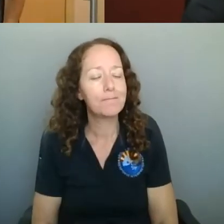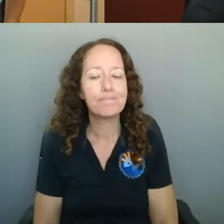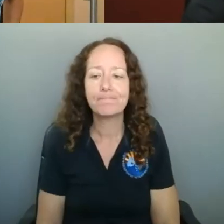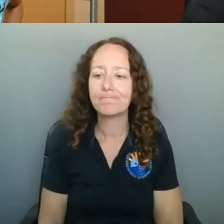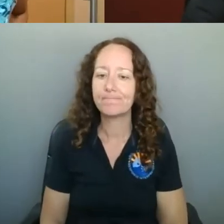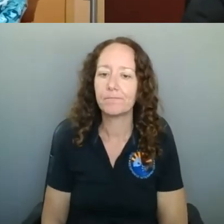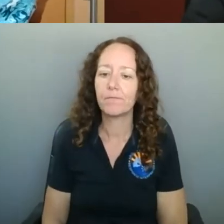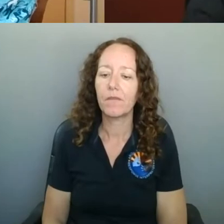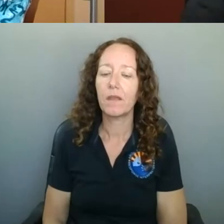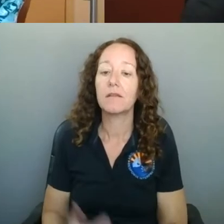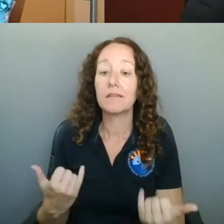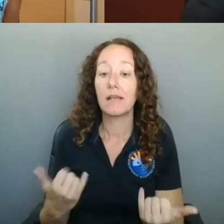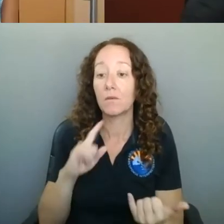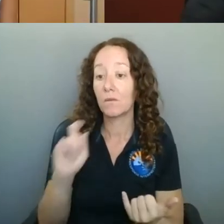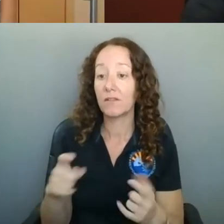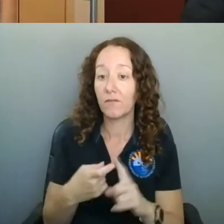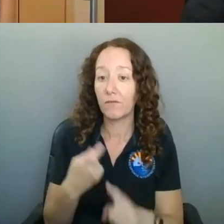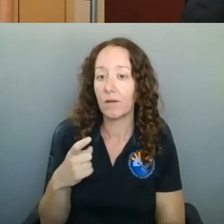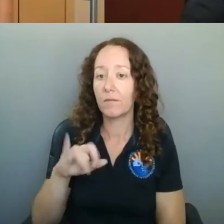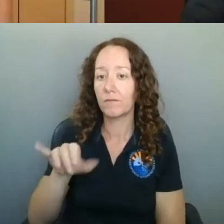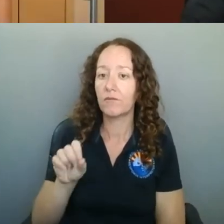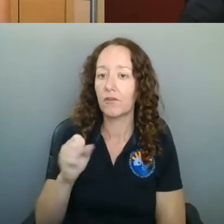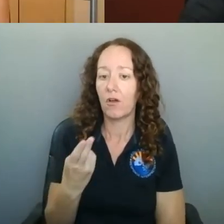We have a question now from Josh McFour.